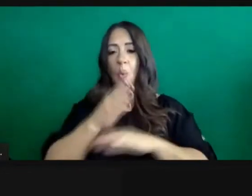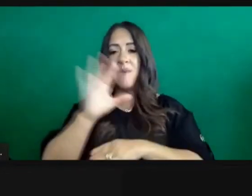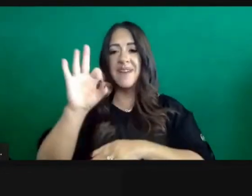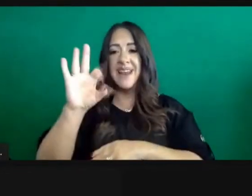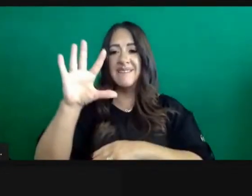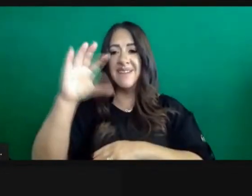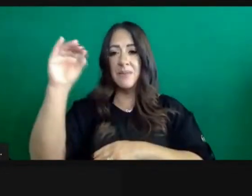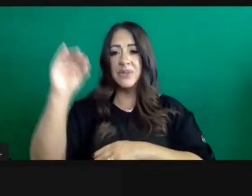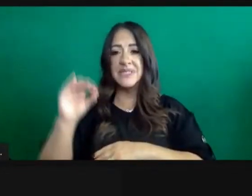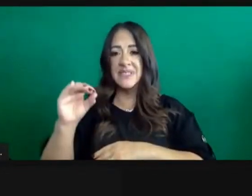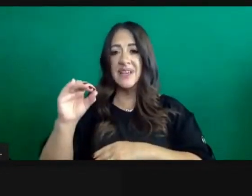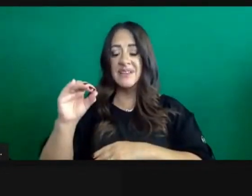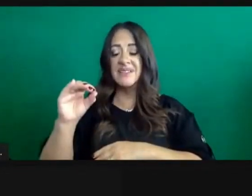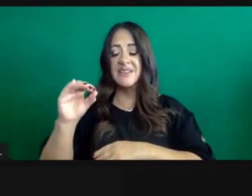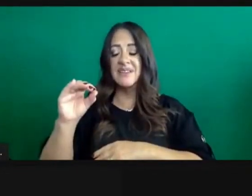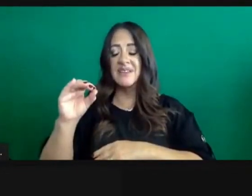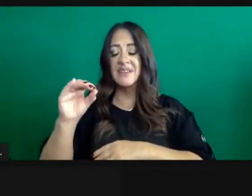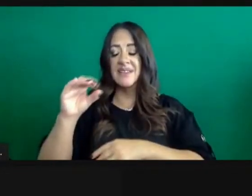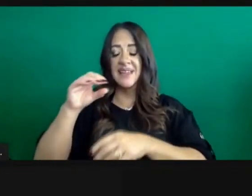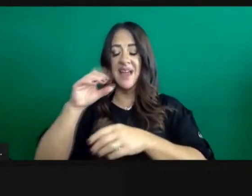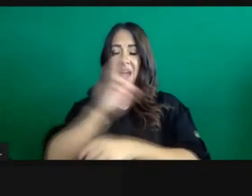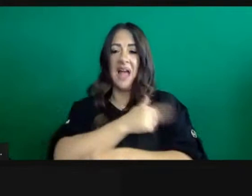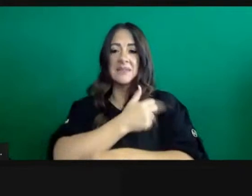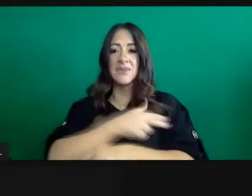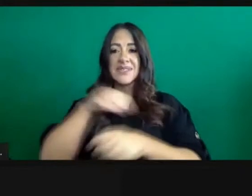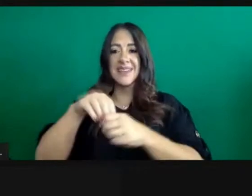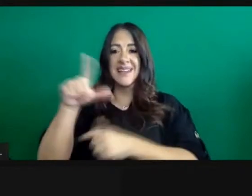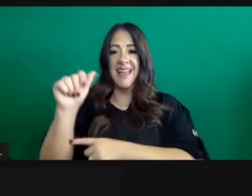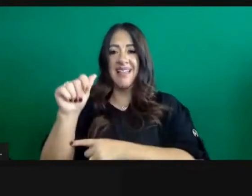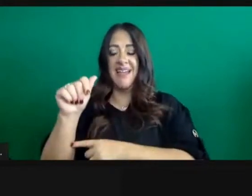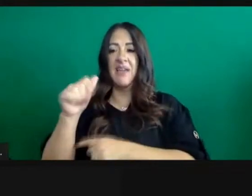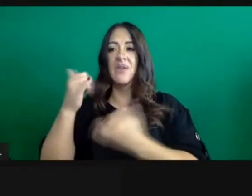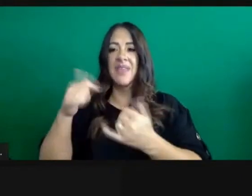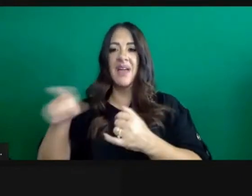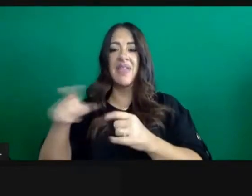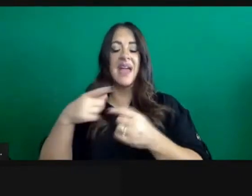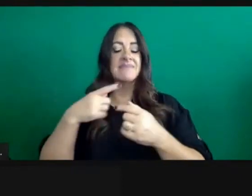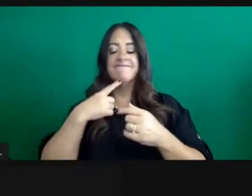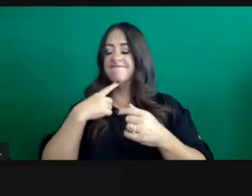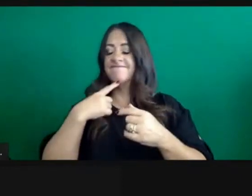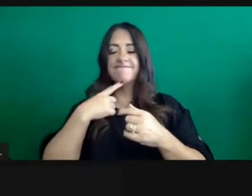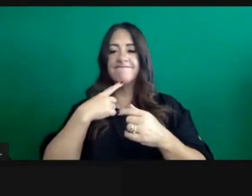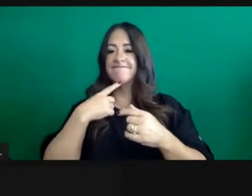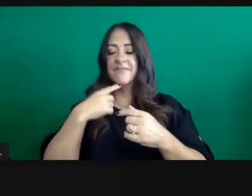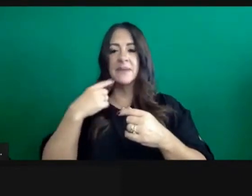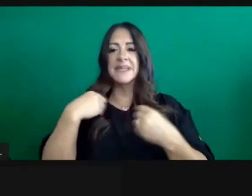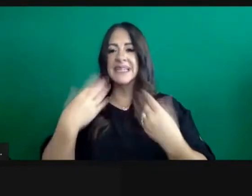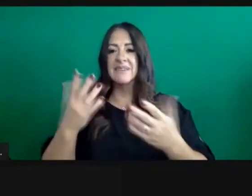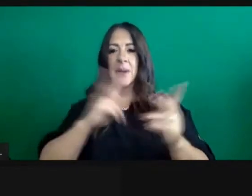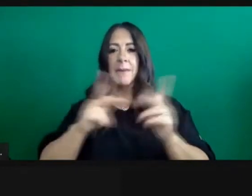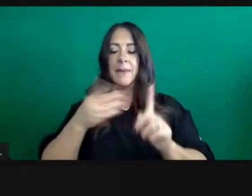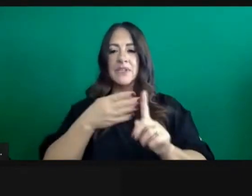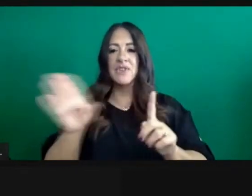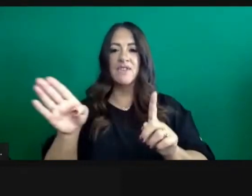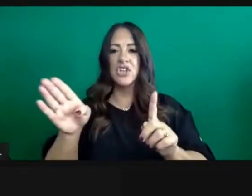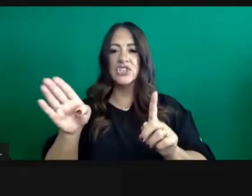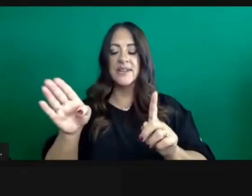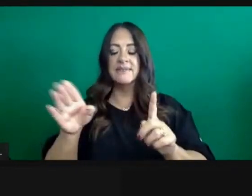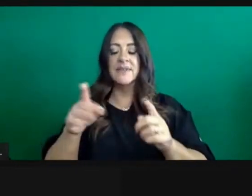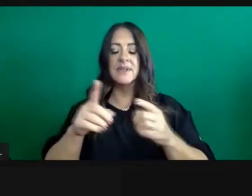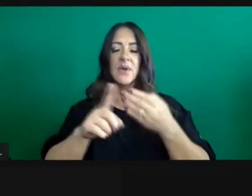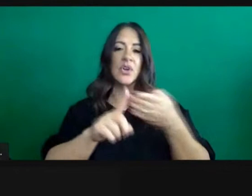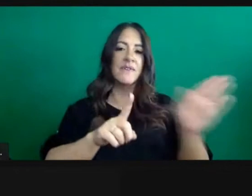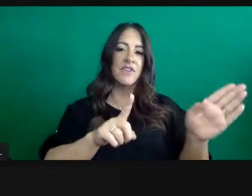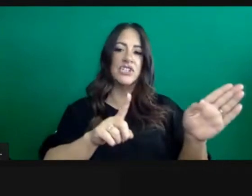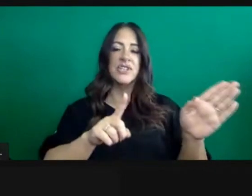95% of LA's hospitals, have been on diversion in the last 24 hours. That changes day over day, but it's